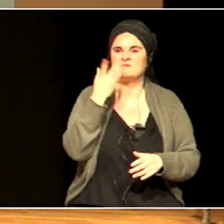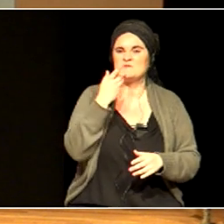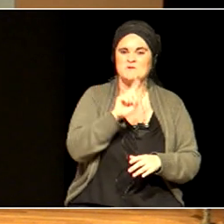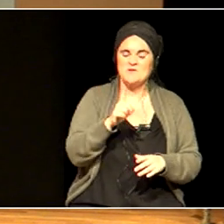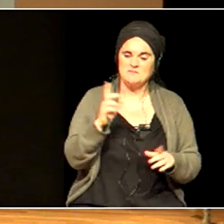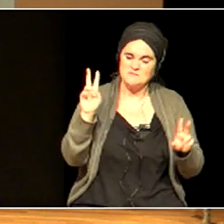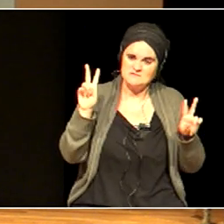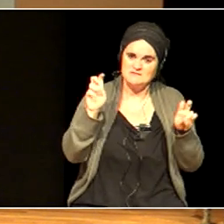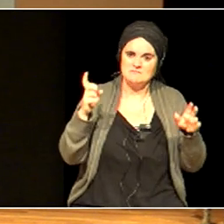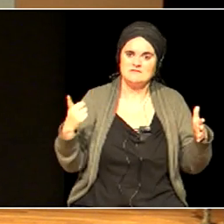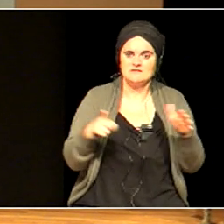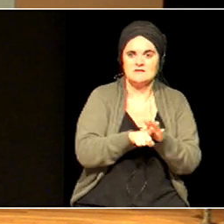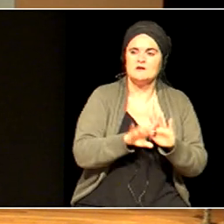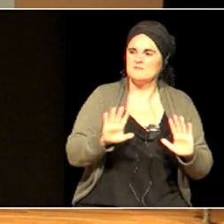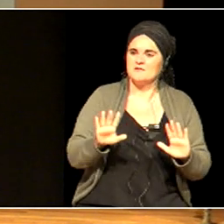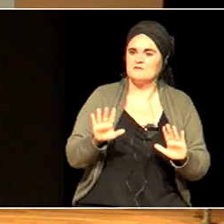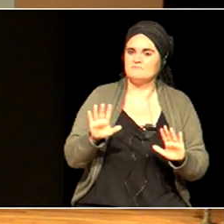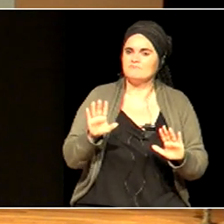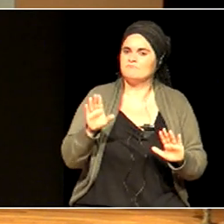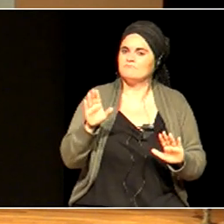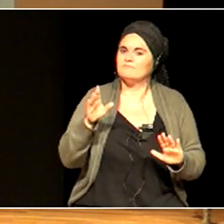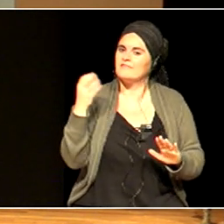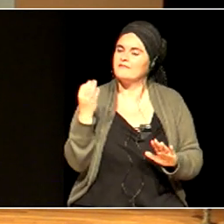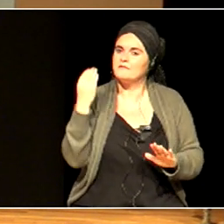exclusion and reverse it.